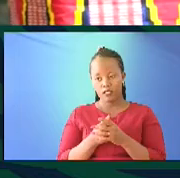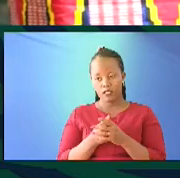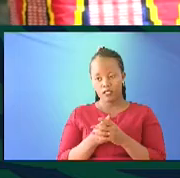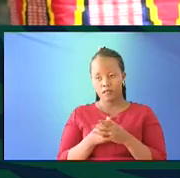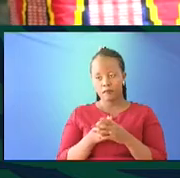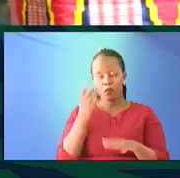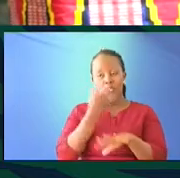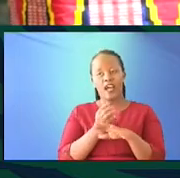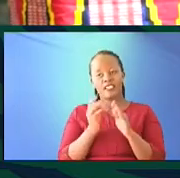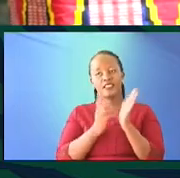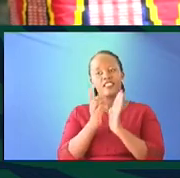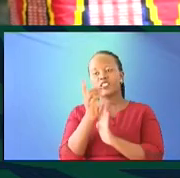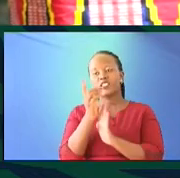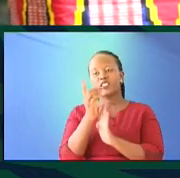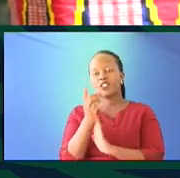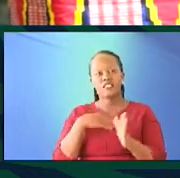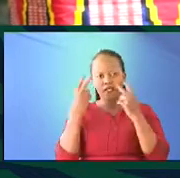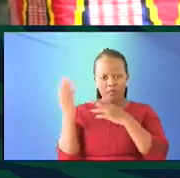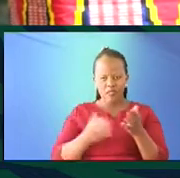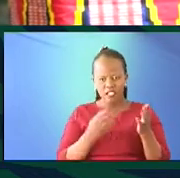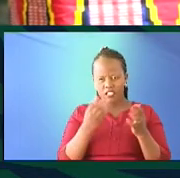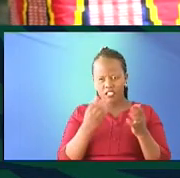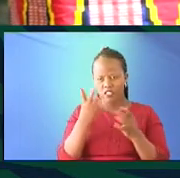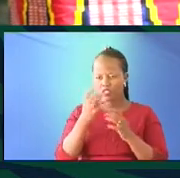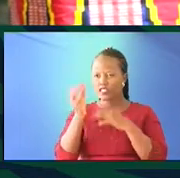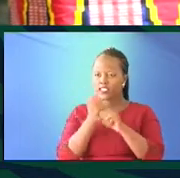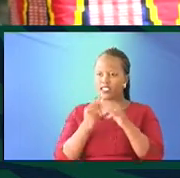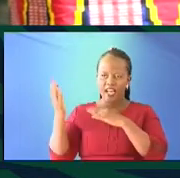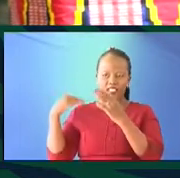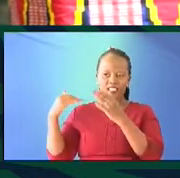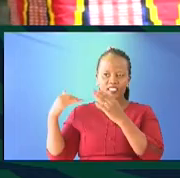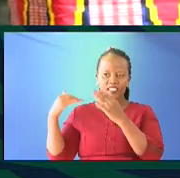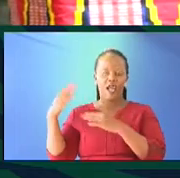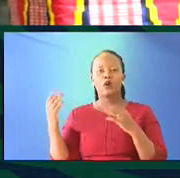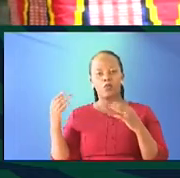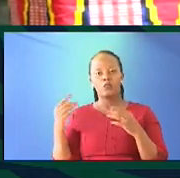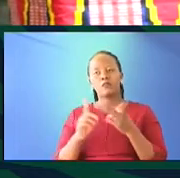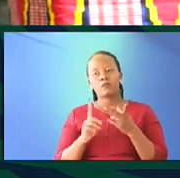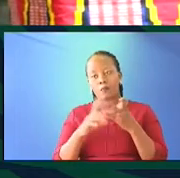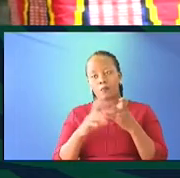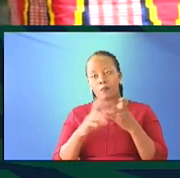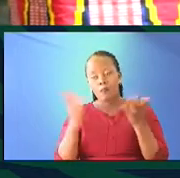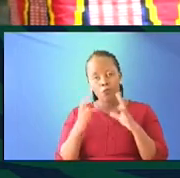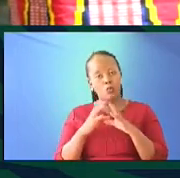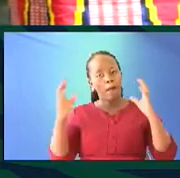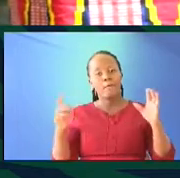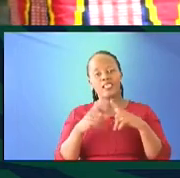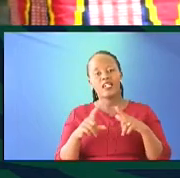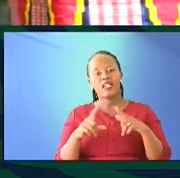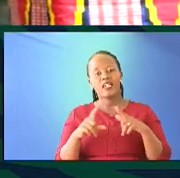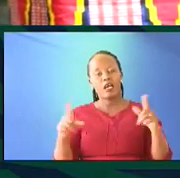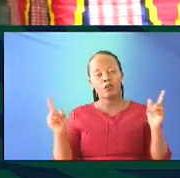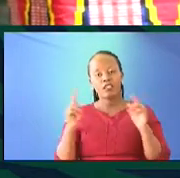presented here 20 years ago, I have not seen a follow-up. You know, that's a 20-year gap between a dictionary and another. Big languages of the world,